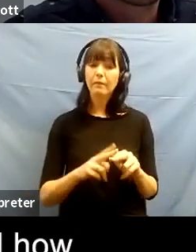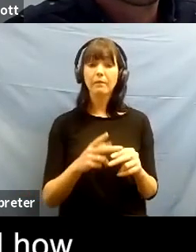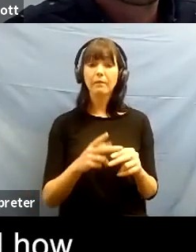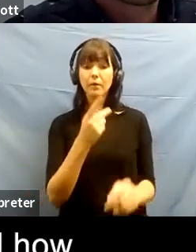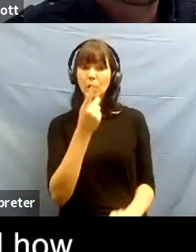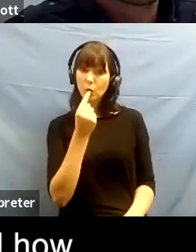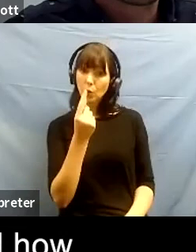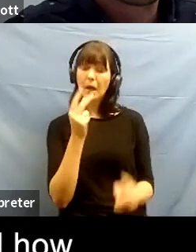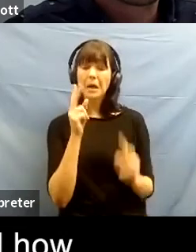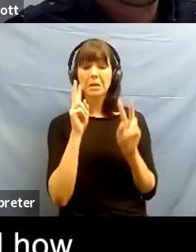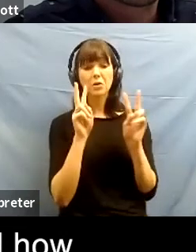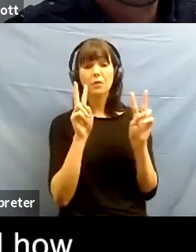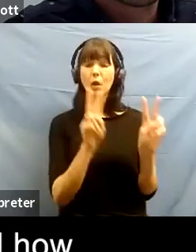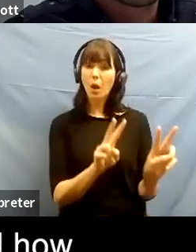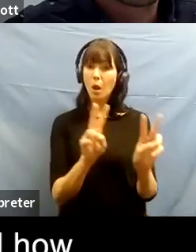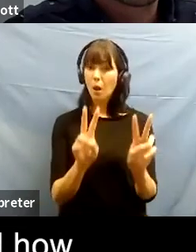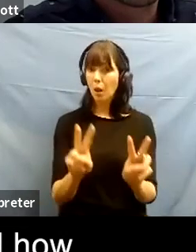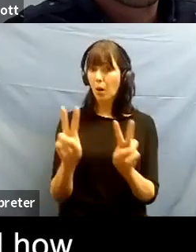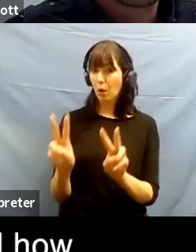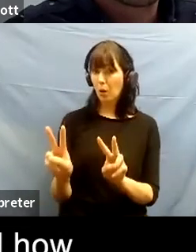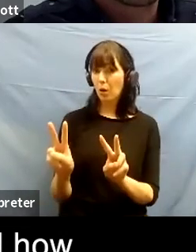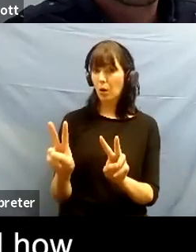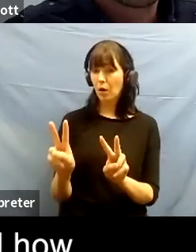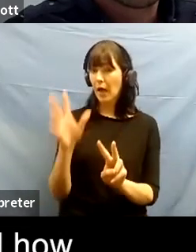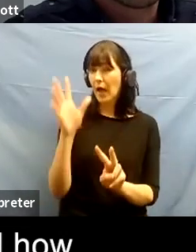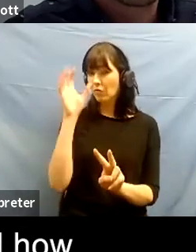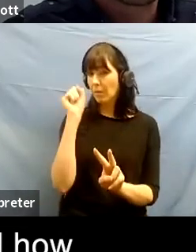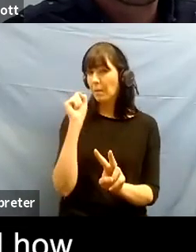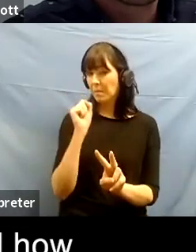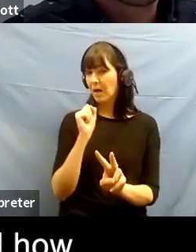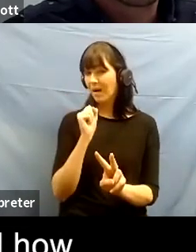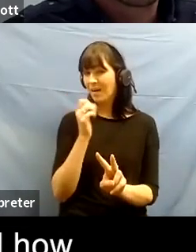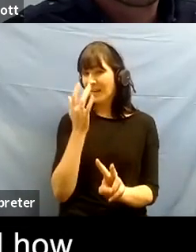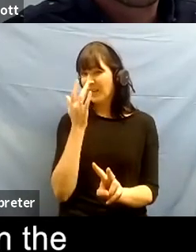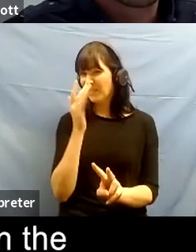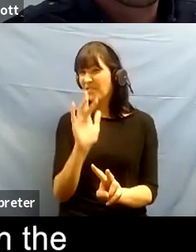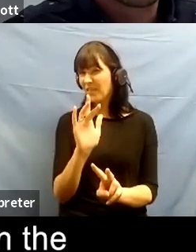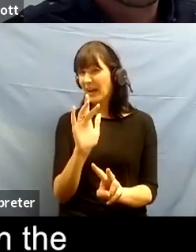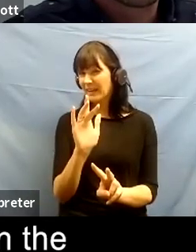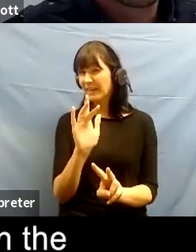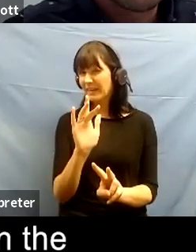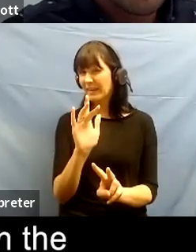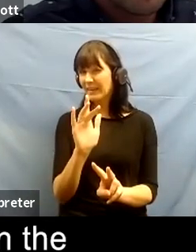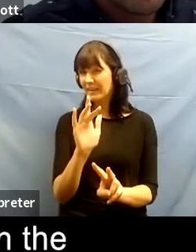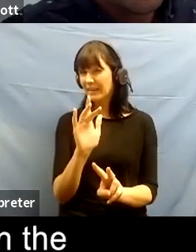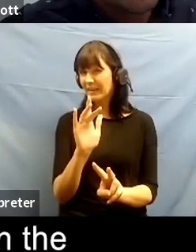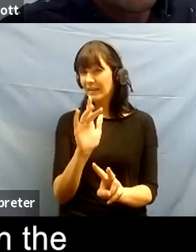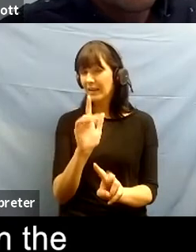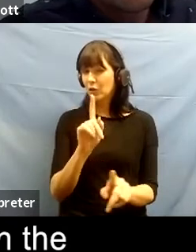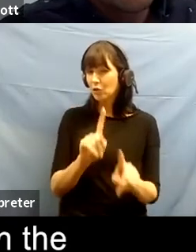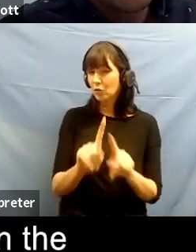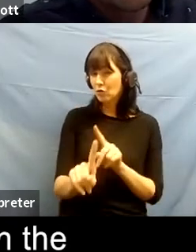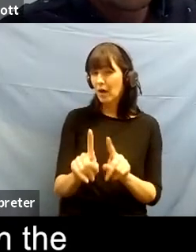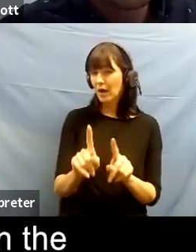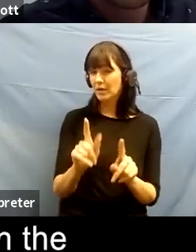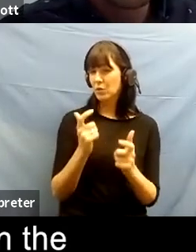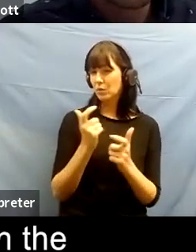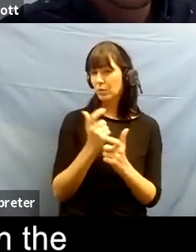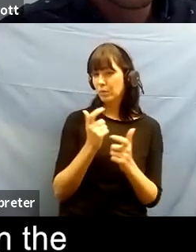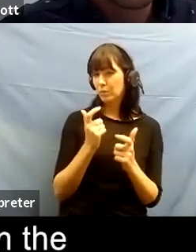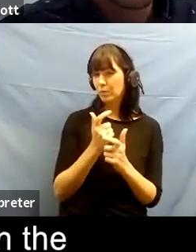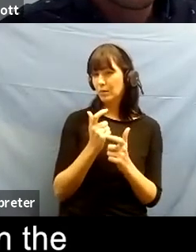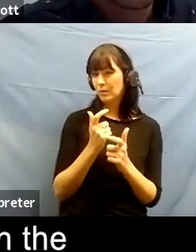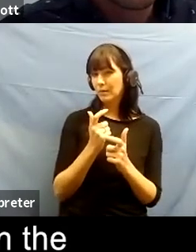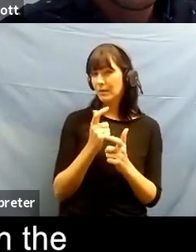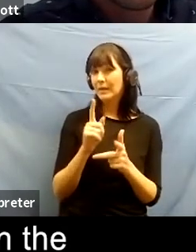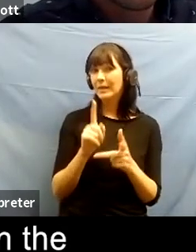understand how fake some of it is and take it with a sense of humor providing you're in the right frame of mind